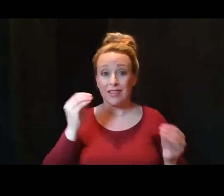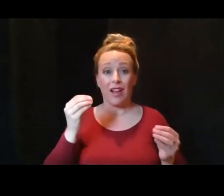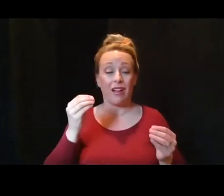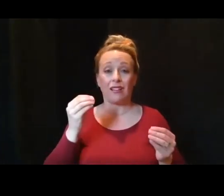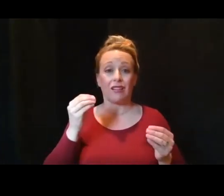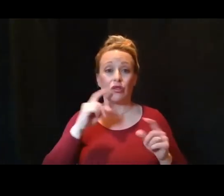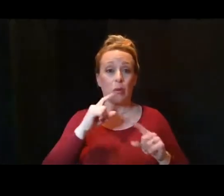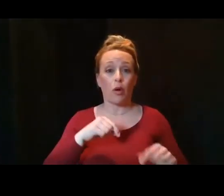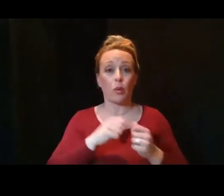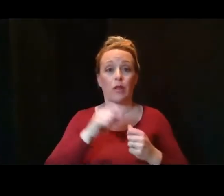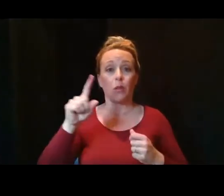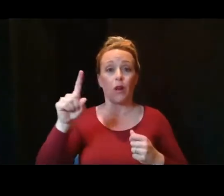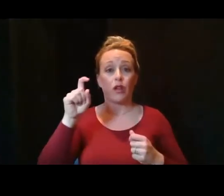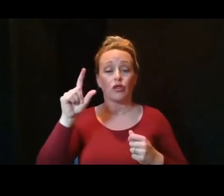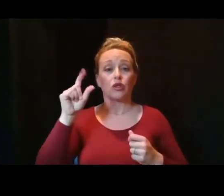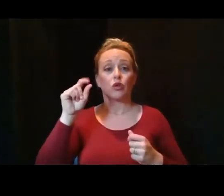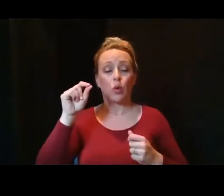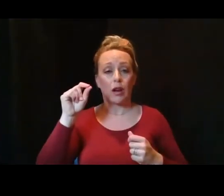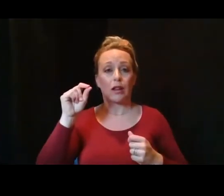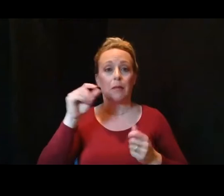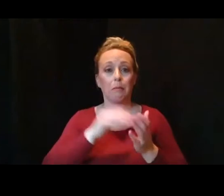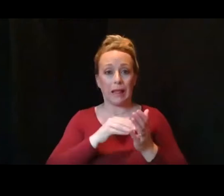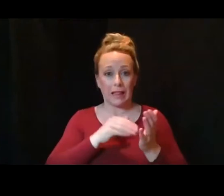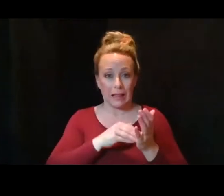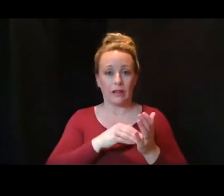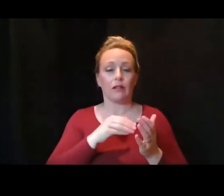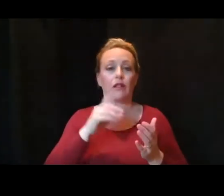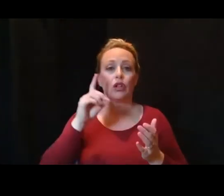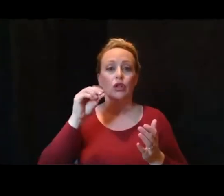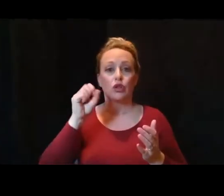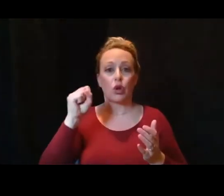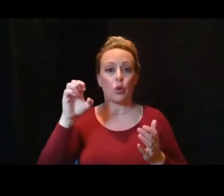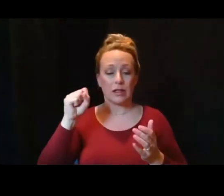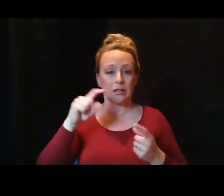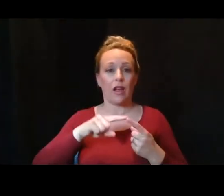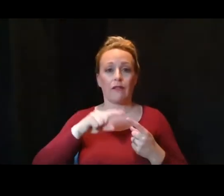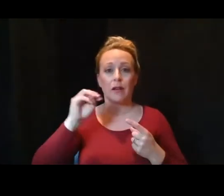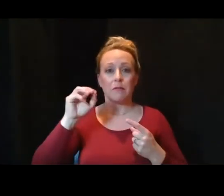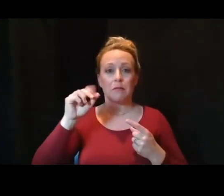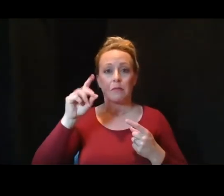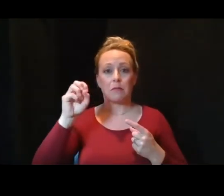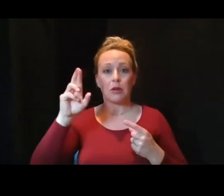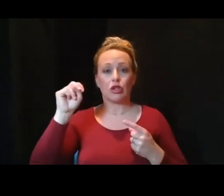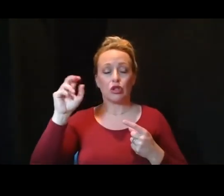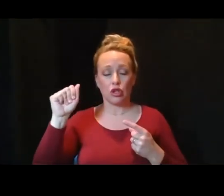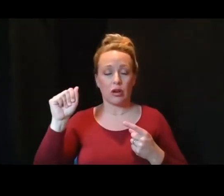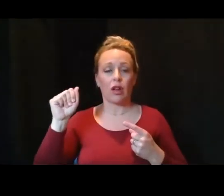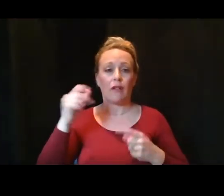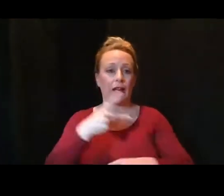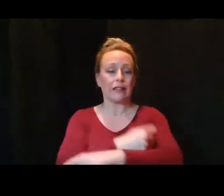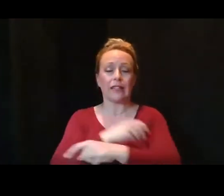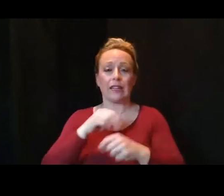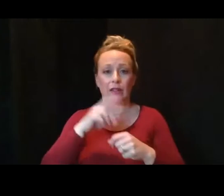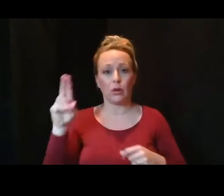doses of Moderna and Pfizer mRNA vaccines given in the U.S. alone.